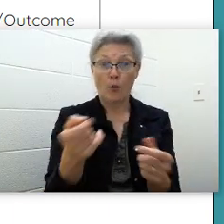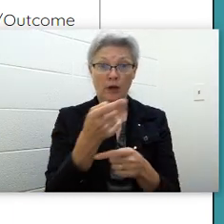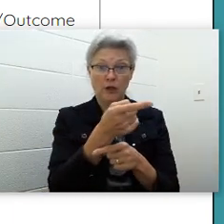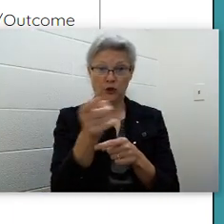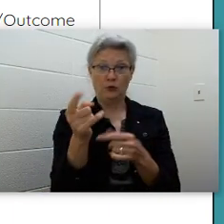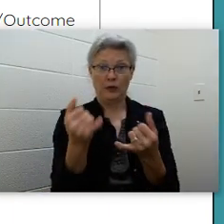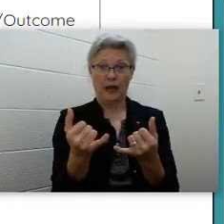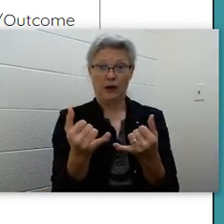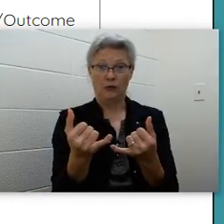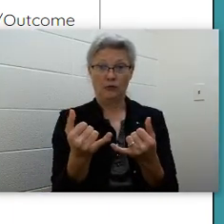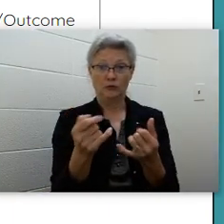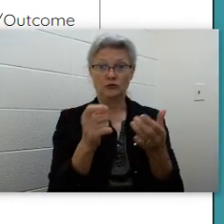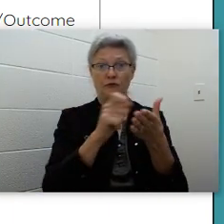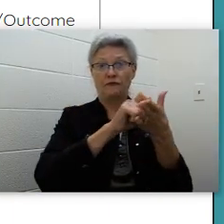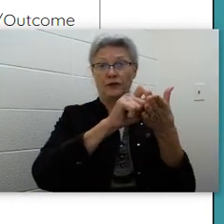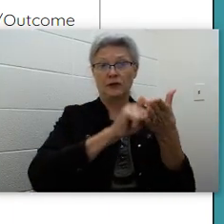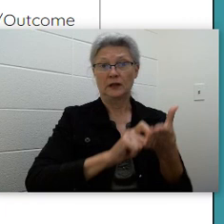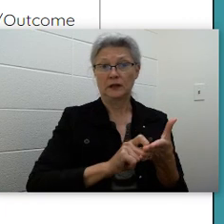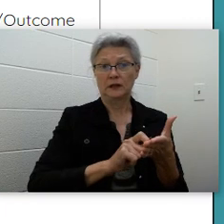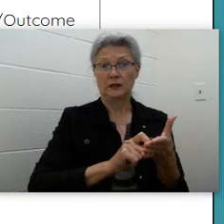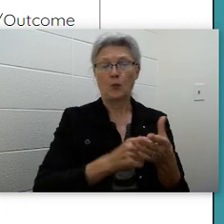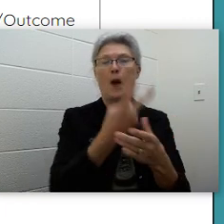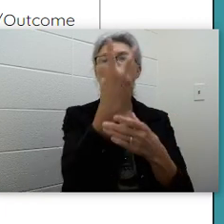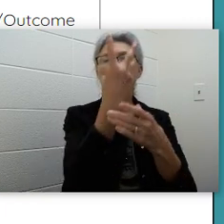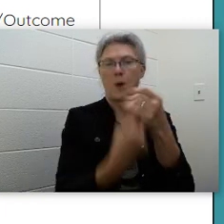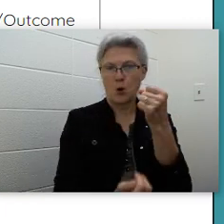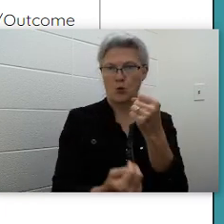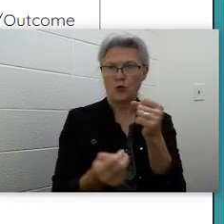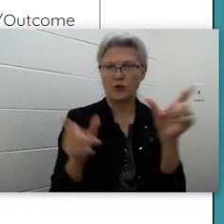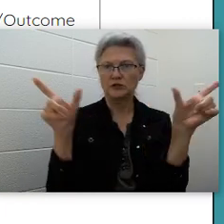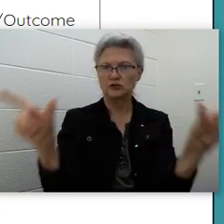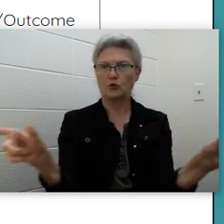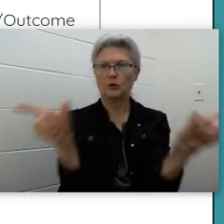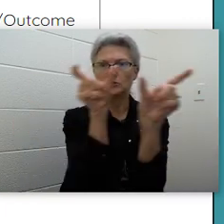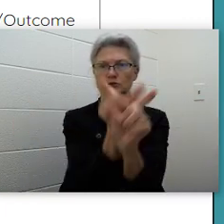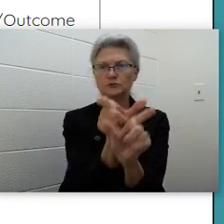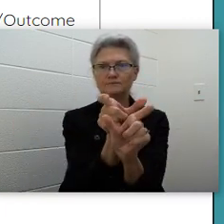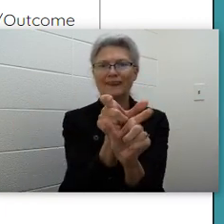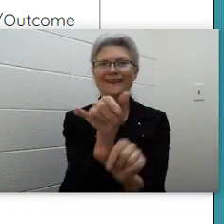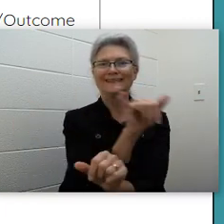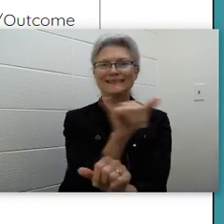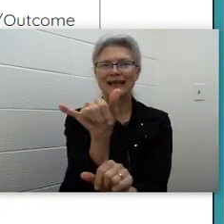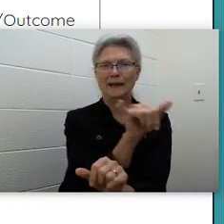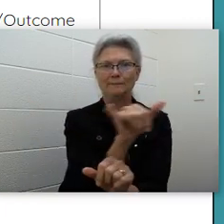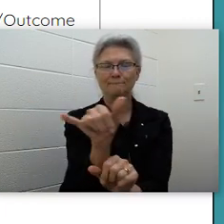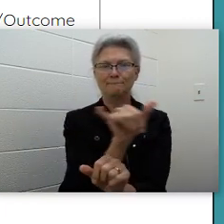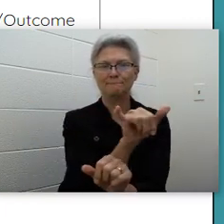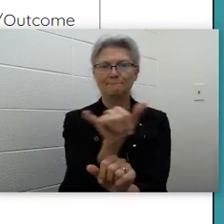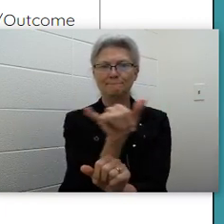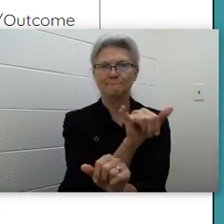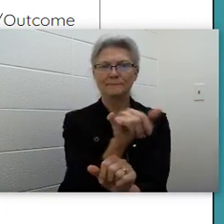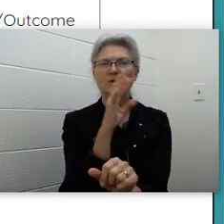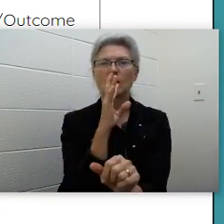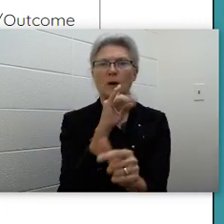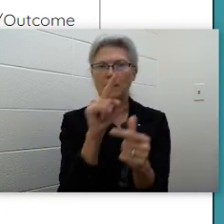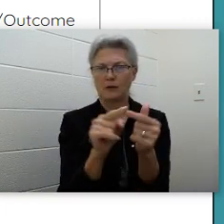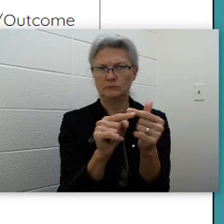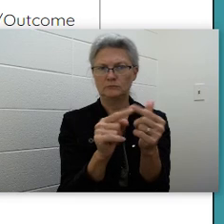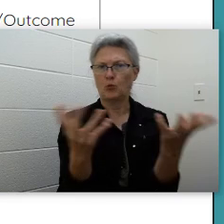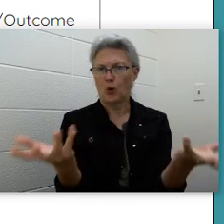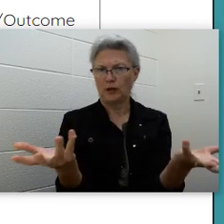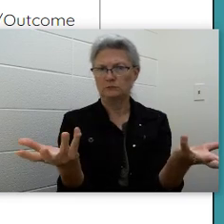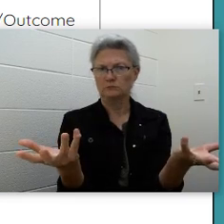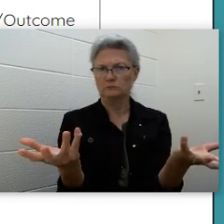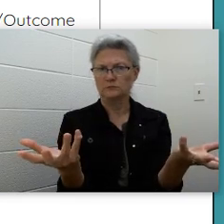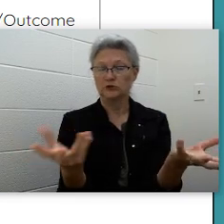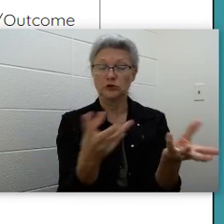to fill in what did both of these stories kind of have? What did they both talk about? I